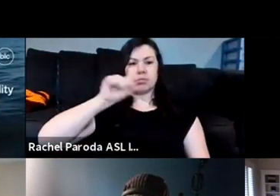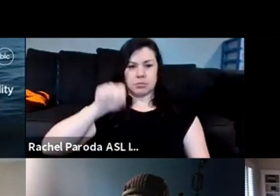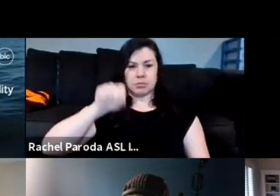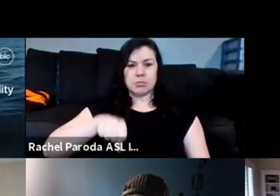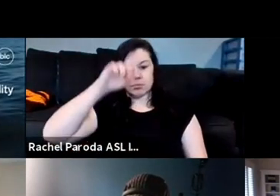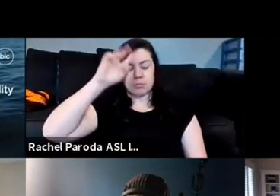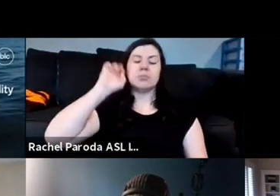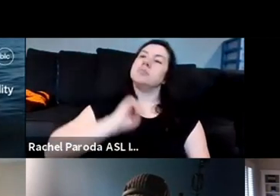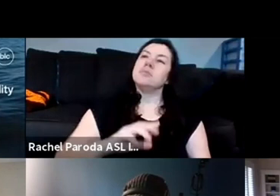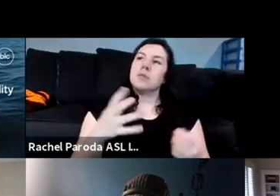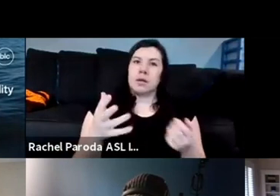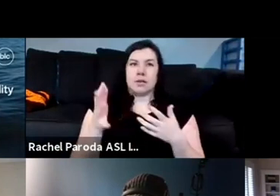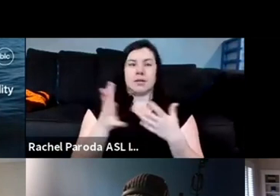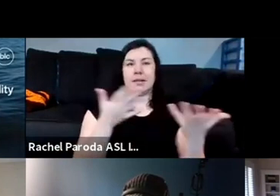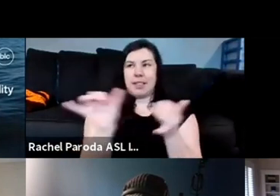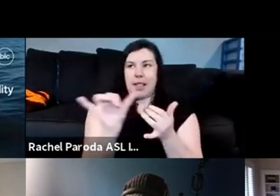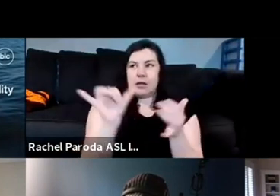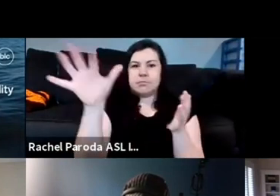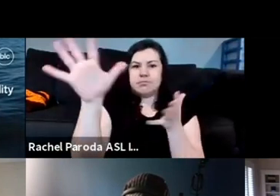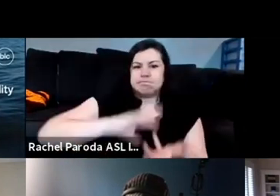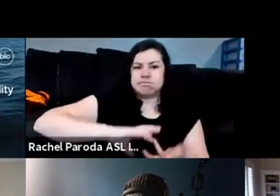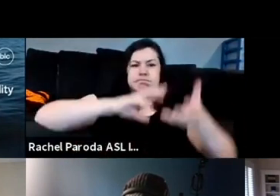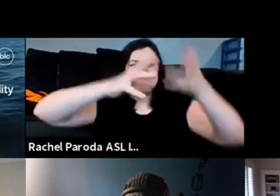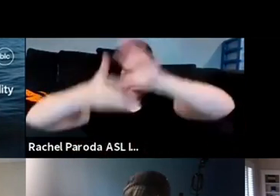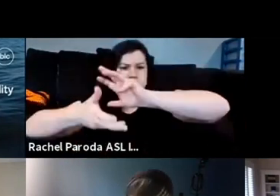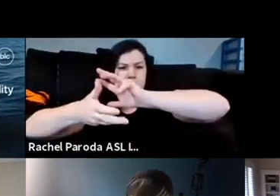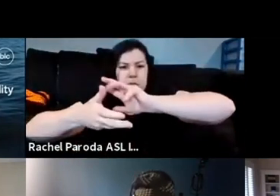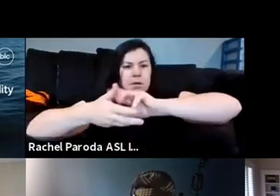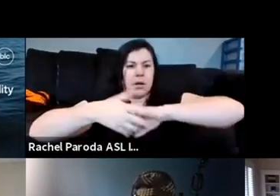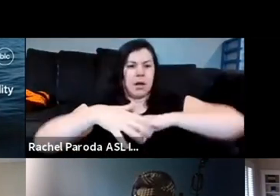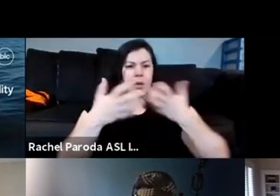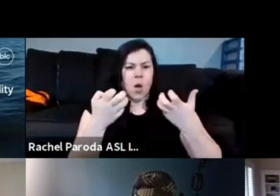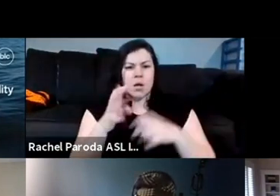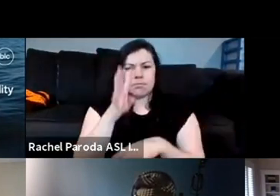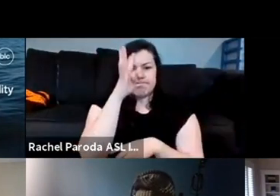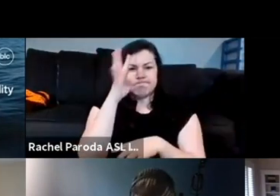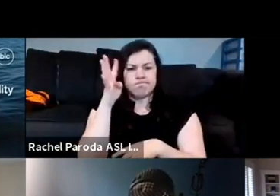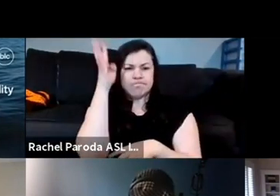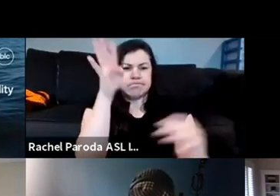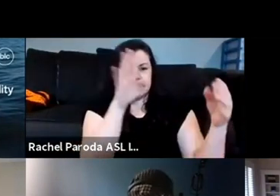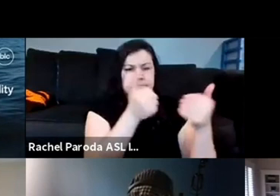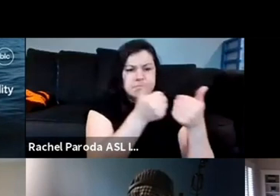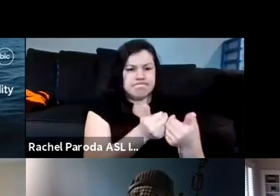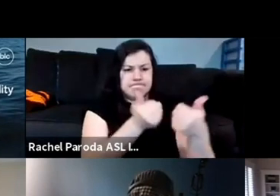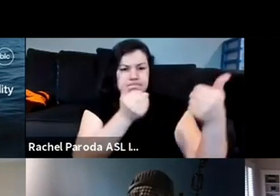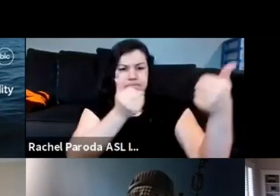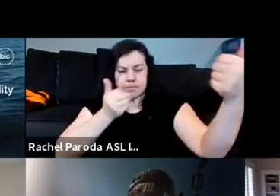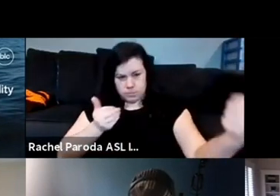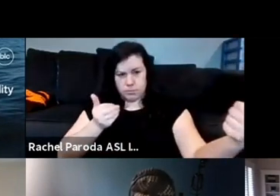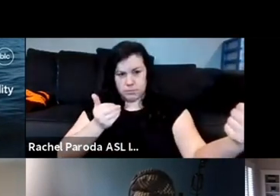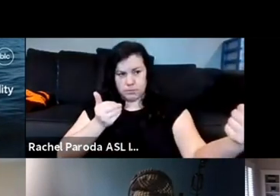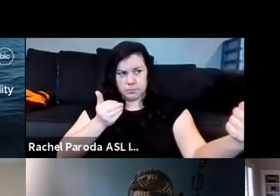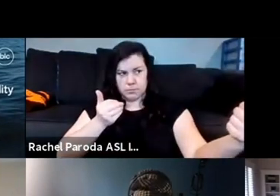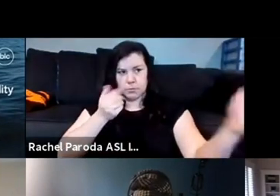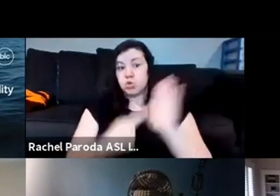was saying the disruption and the rupture is like sometimes you can only create that kind of cognitive dissonance form um and then you got to get out the way